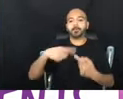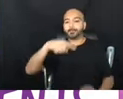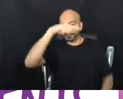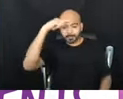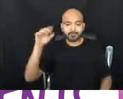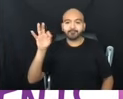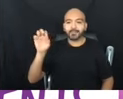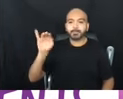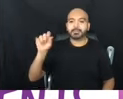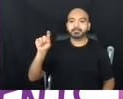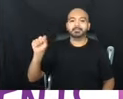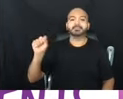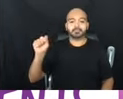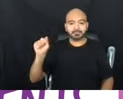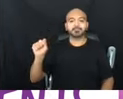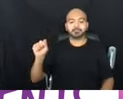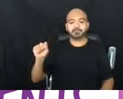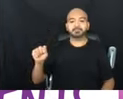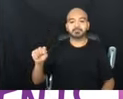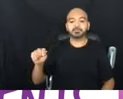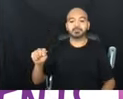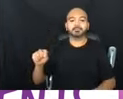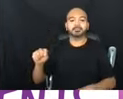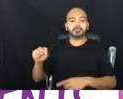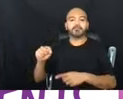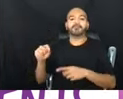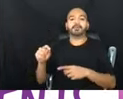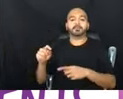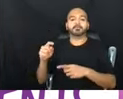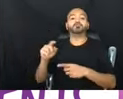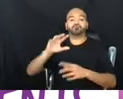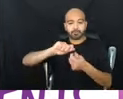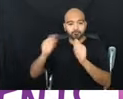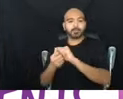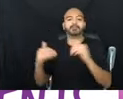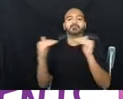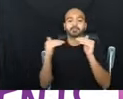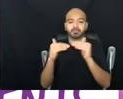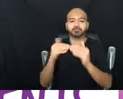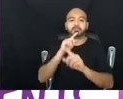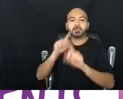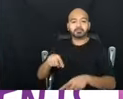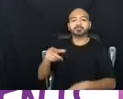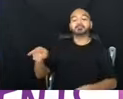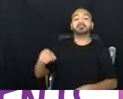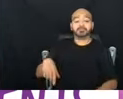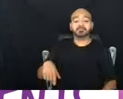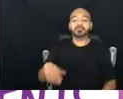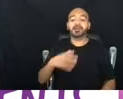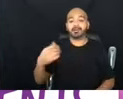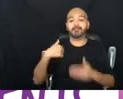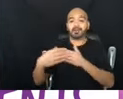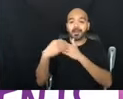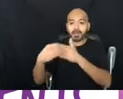justice responses to violence that was created by Gina Lewis and, and Russo, and then, uh, guide a unit on